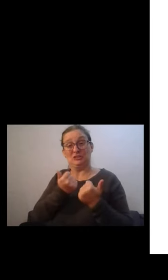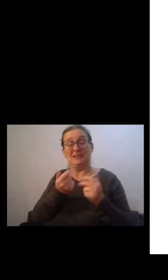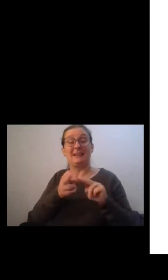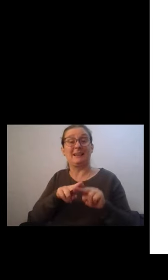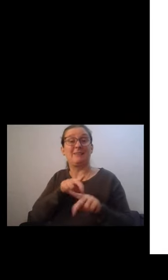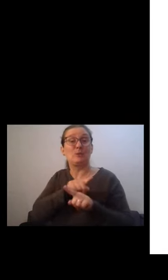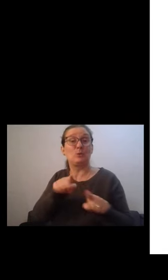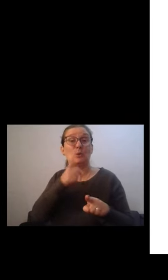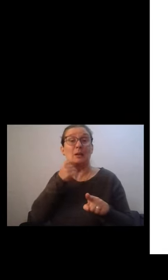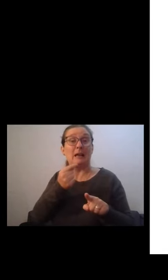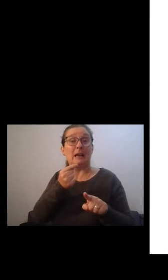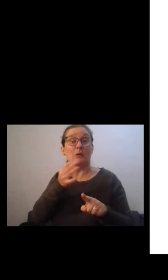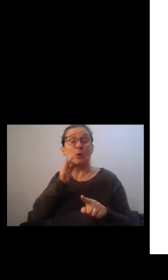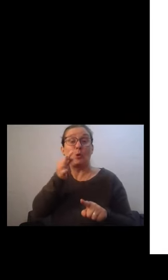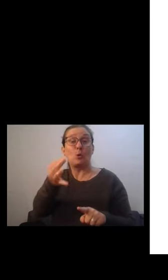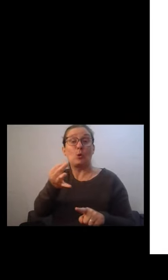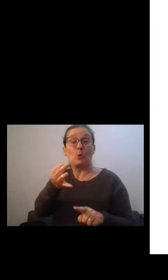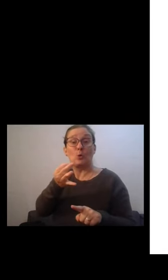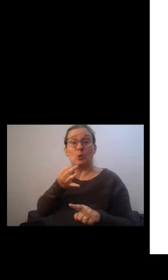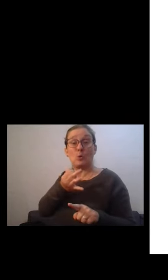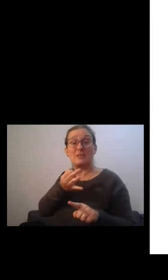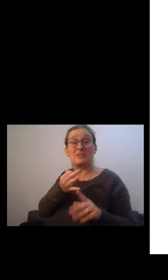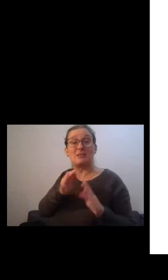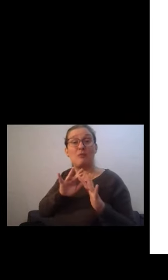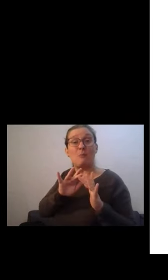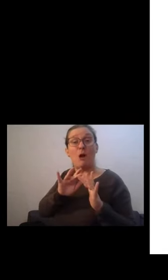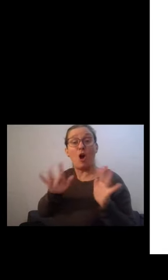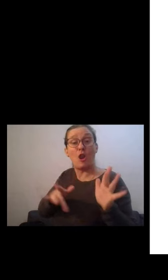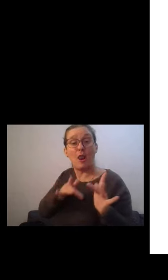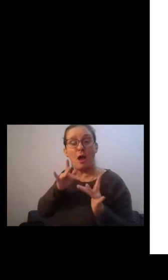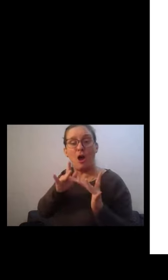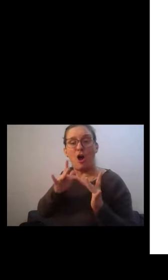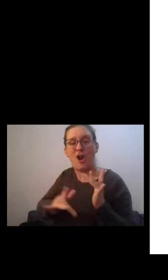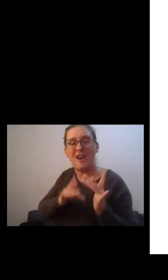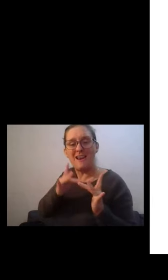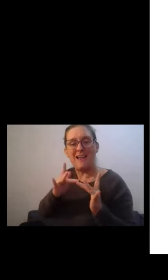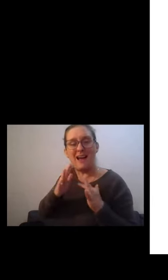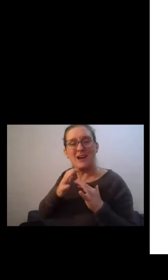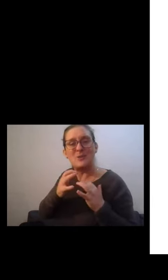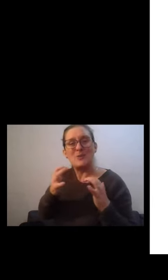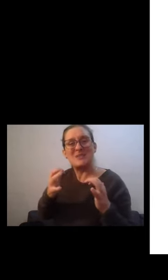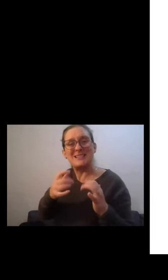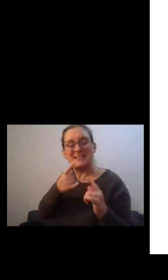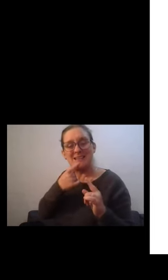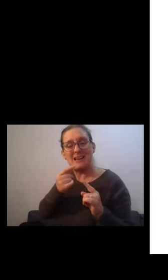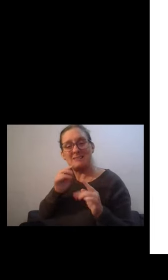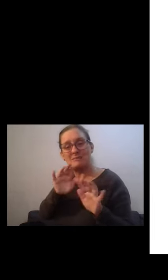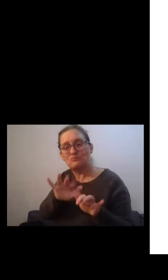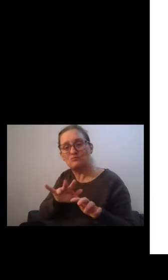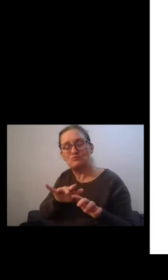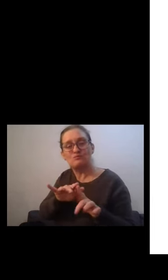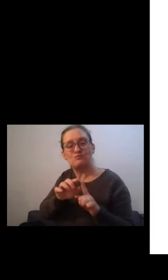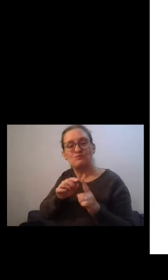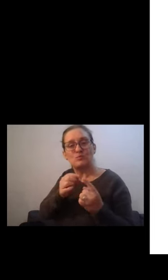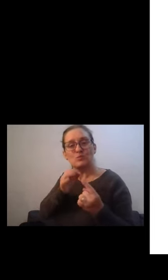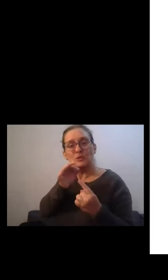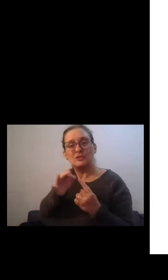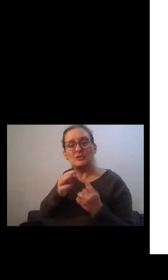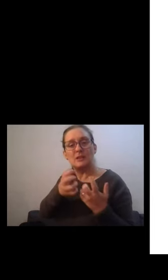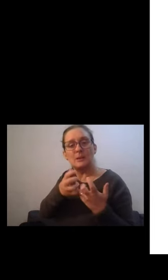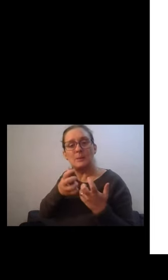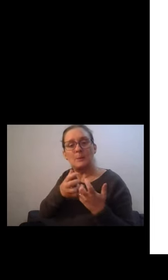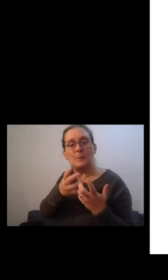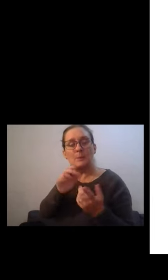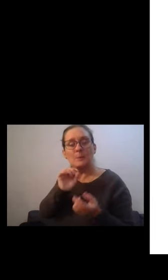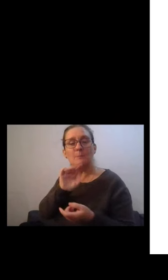question from the online audience so we don't leave them without participating. And then we will wrap it